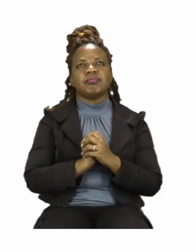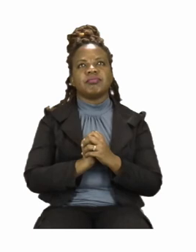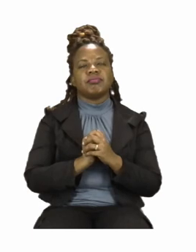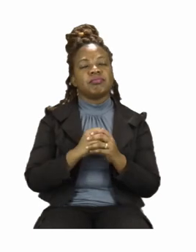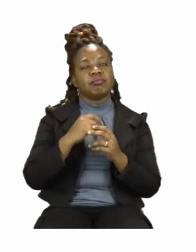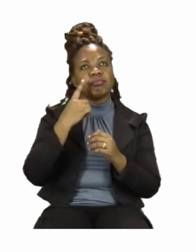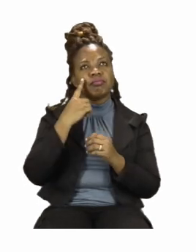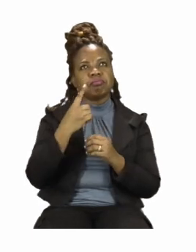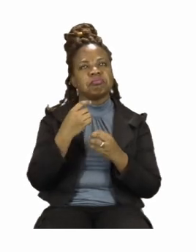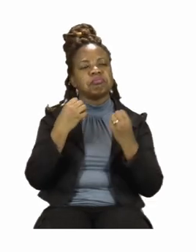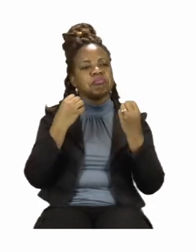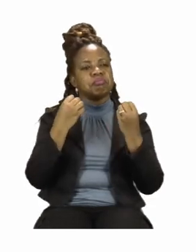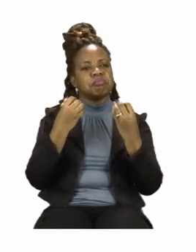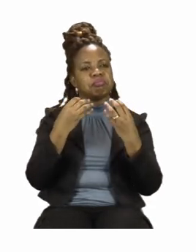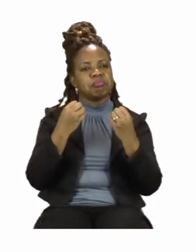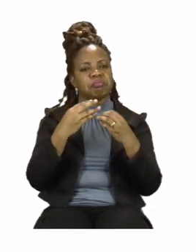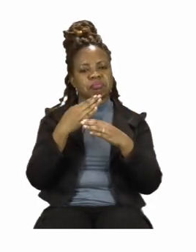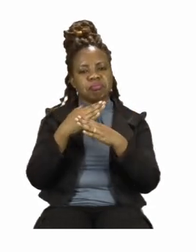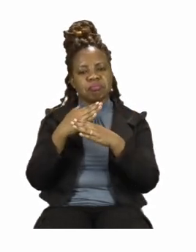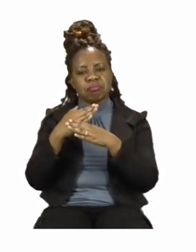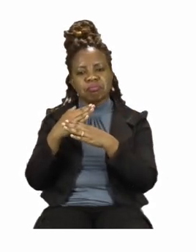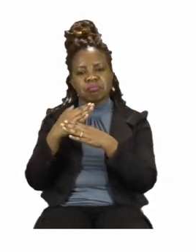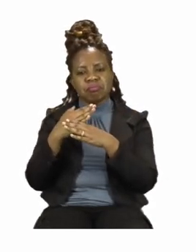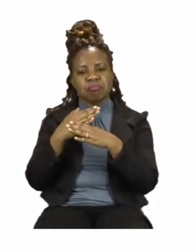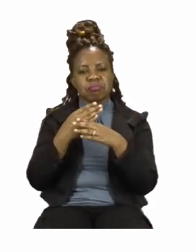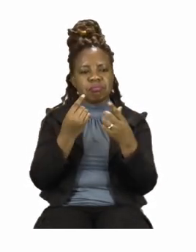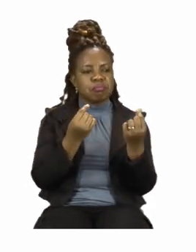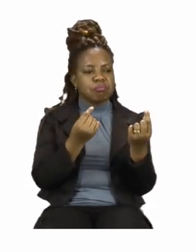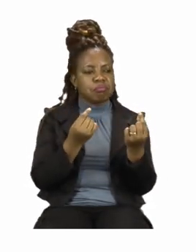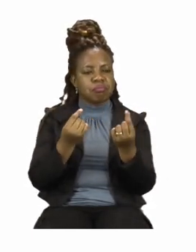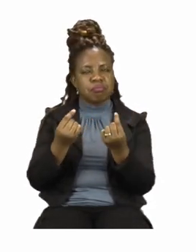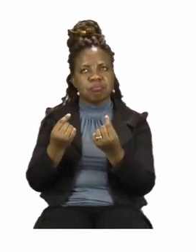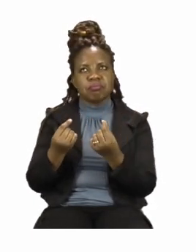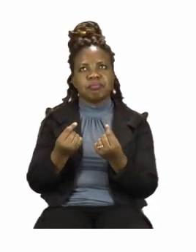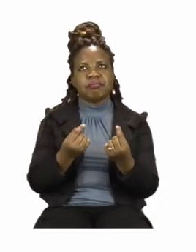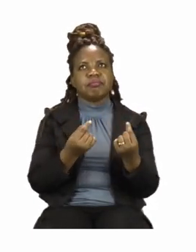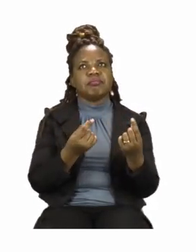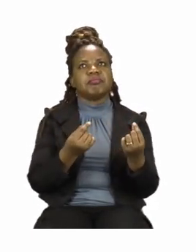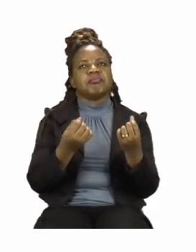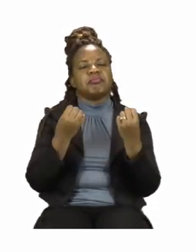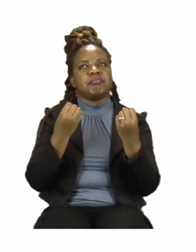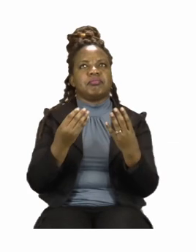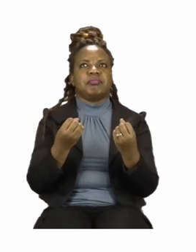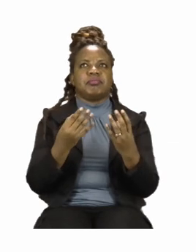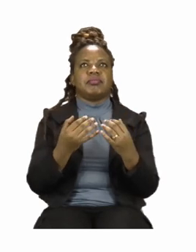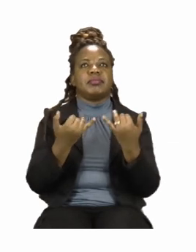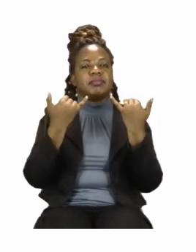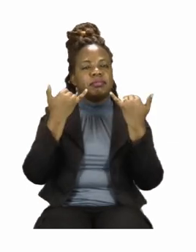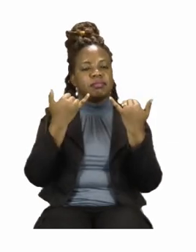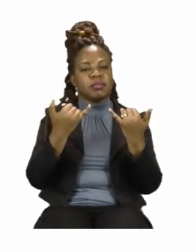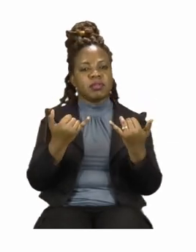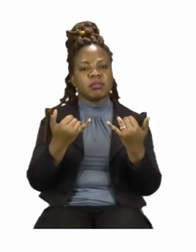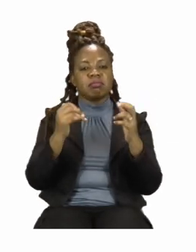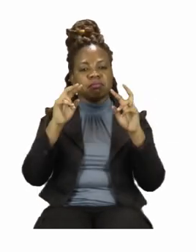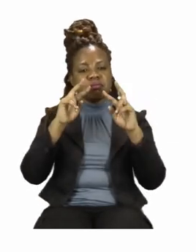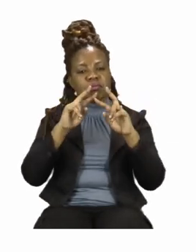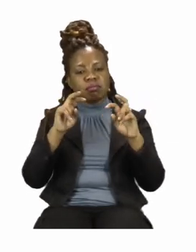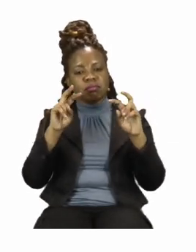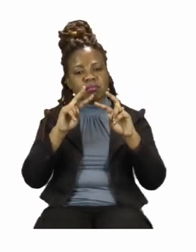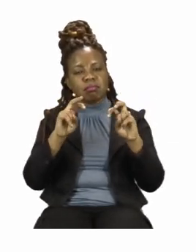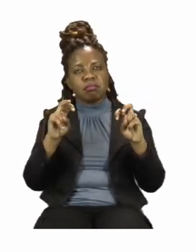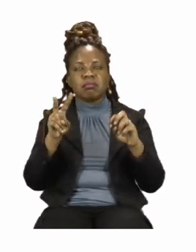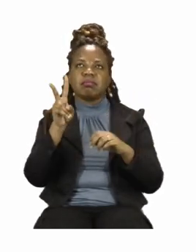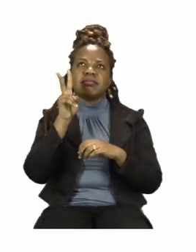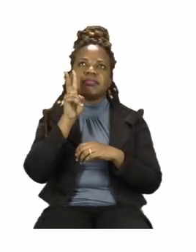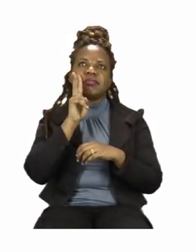activities that have been done that we need to find out the verbs. Remember,